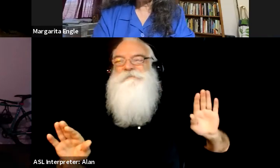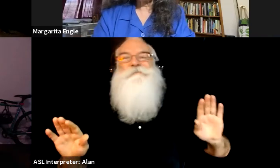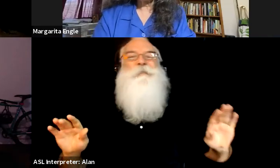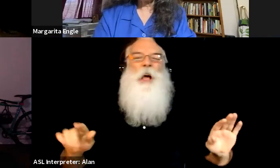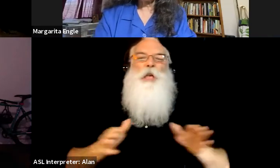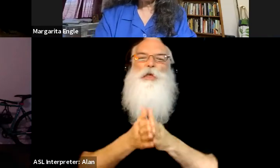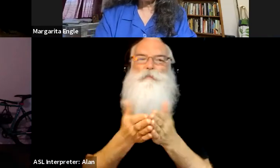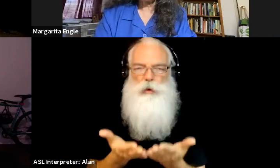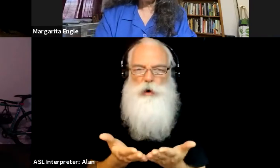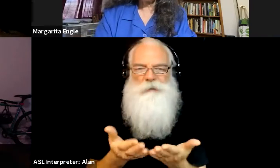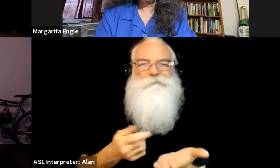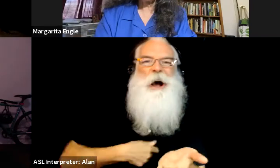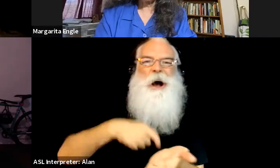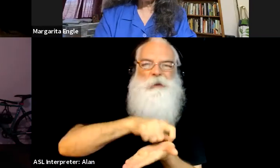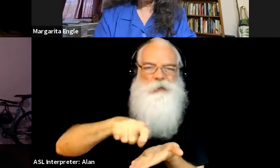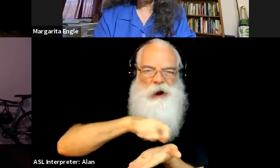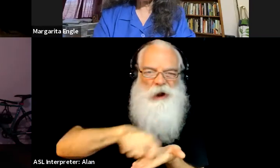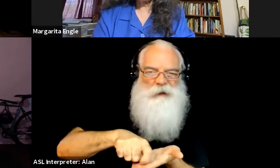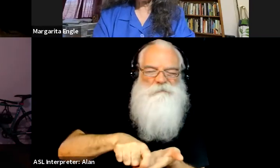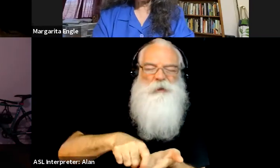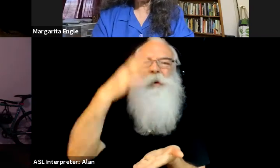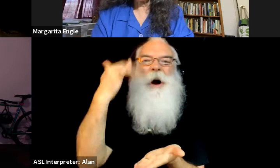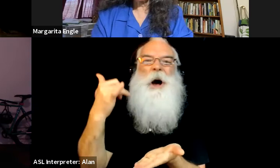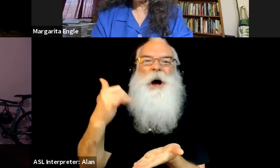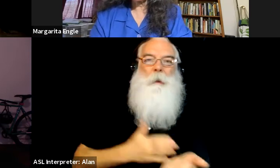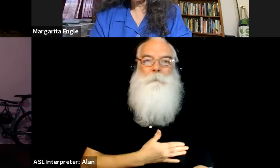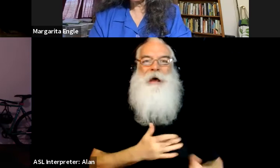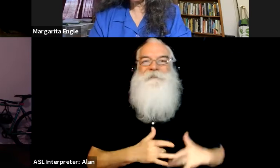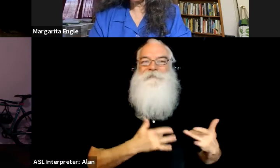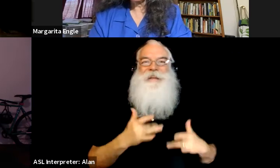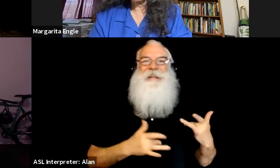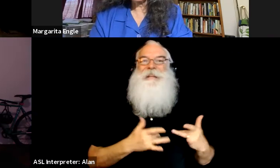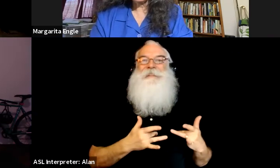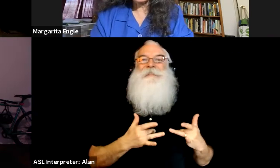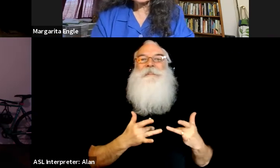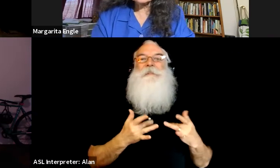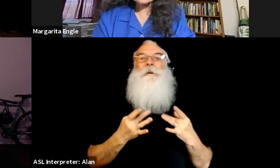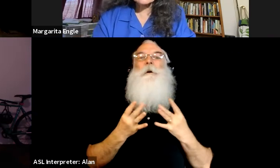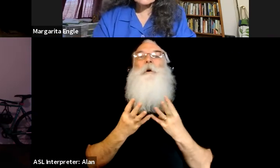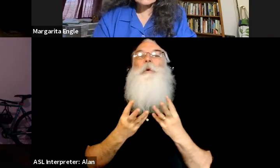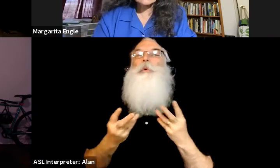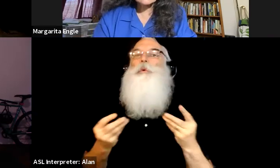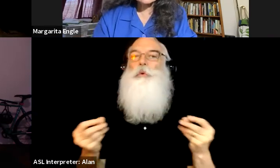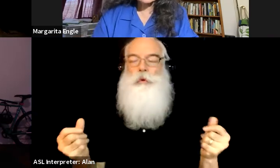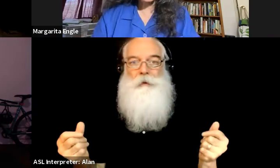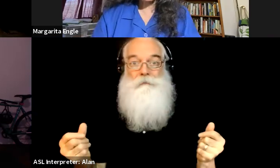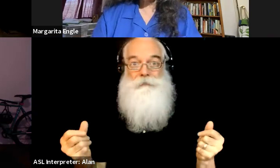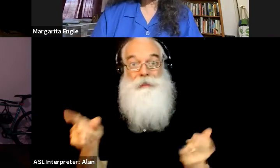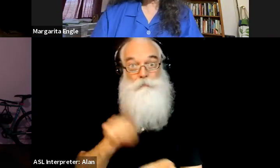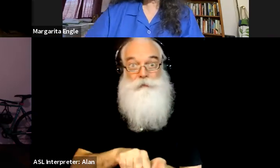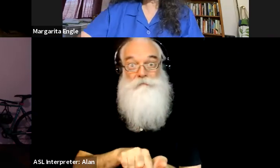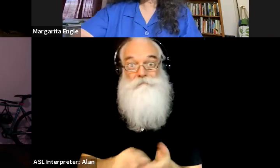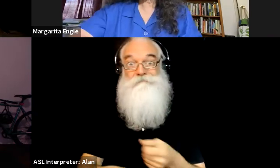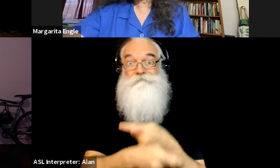reconcile these things I was feeling. But then when I went and it came out and then I saw people received it and it was, um,